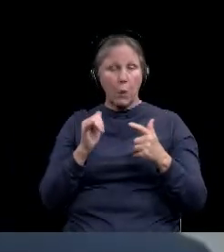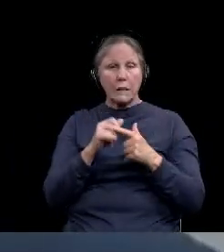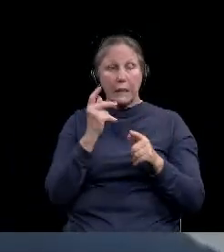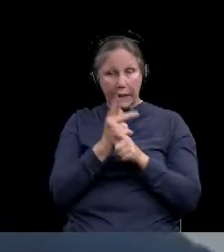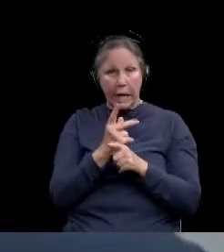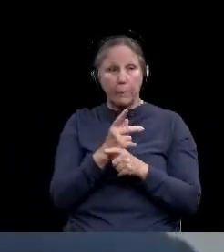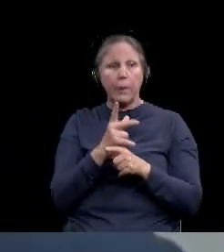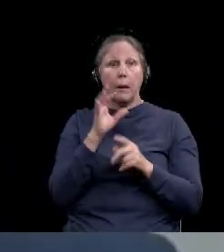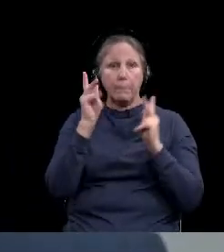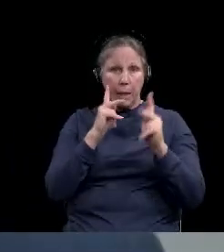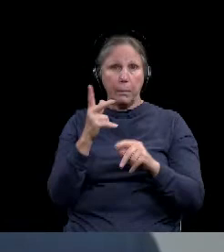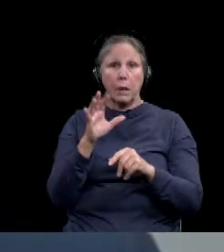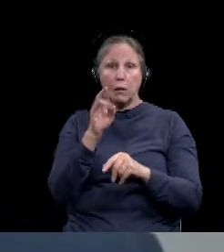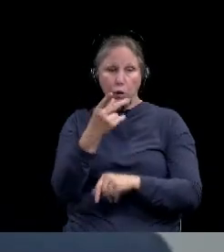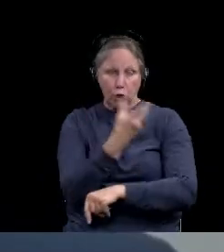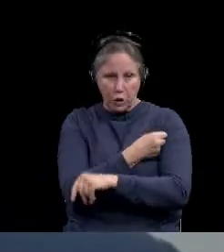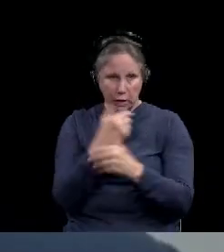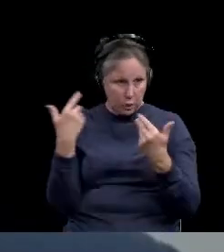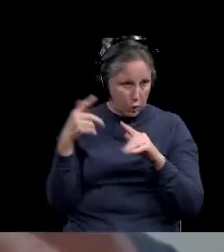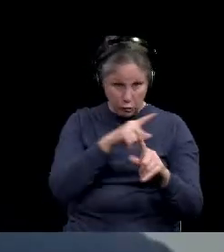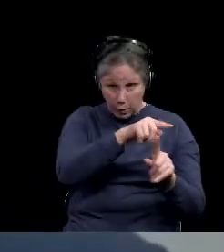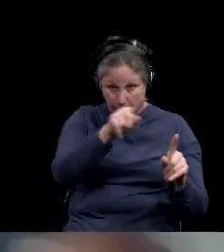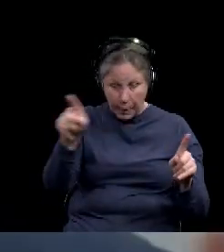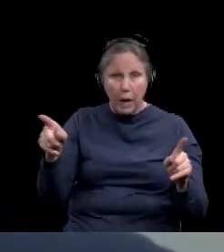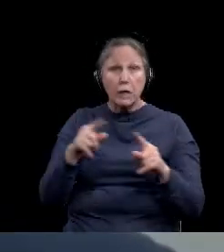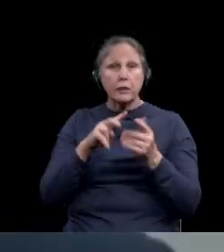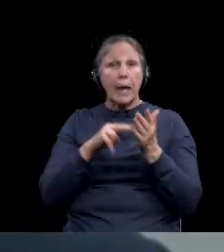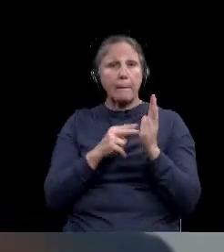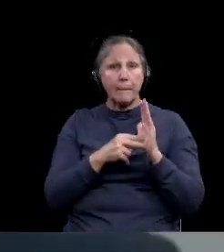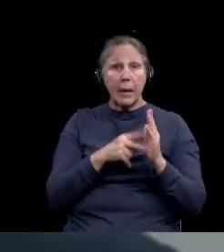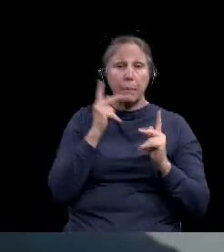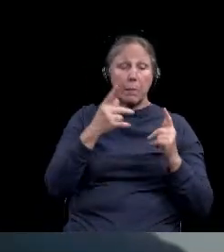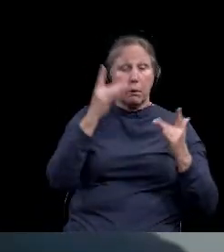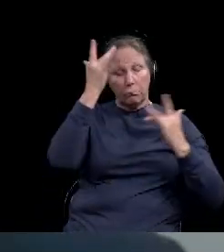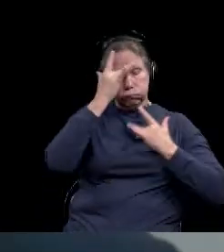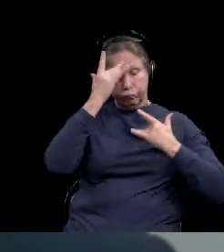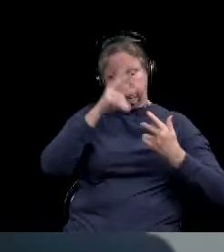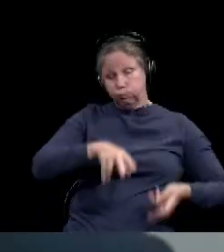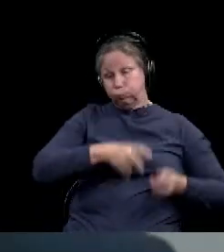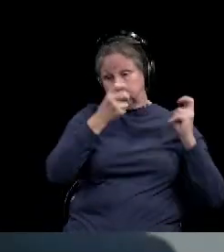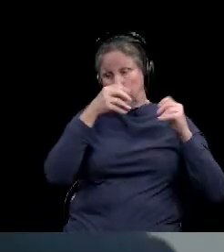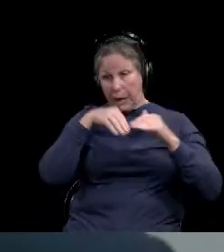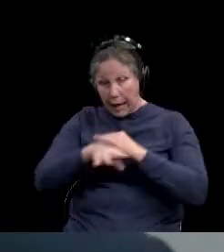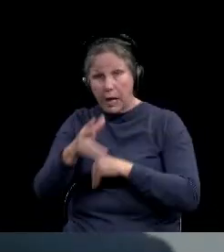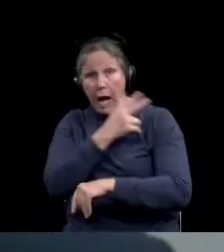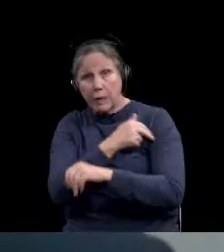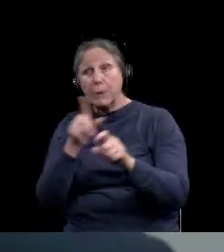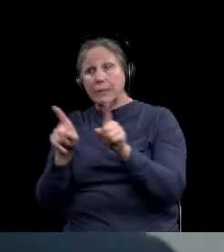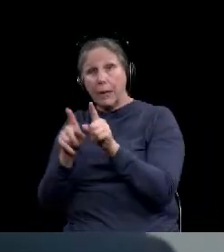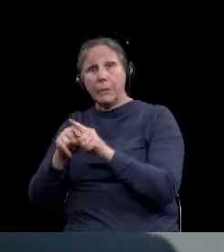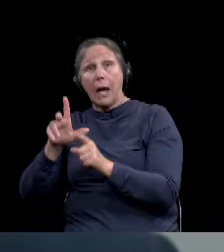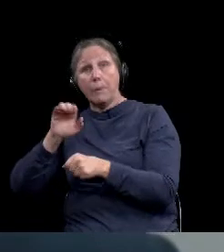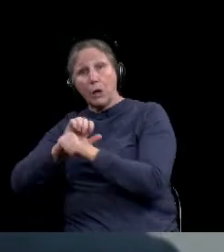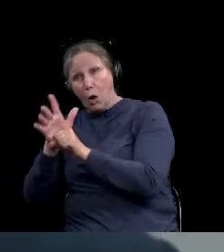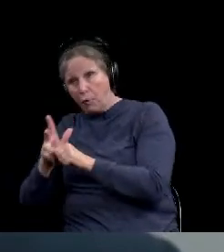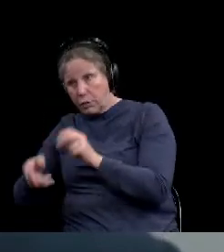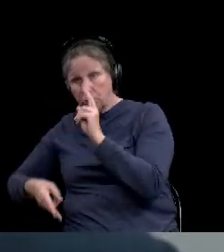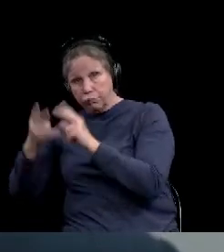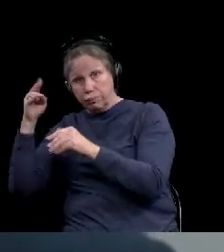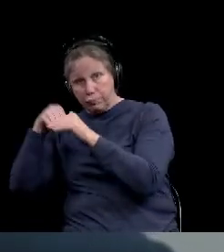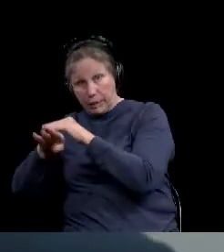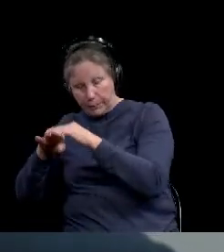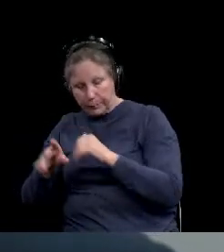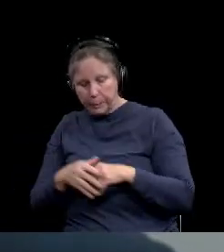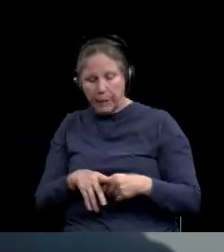we get our flu vaccines so that we're not combining this huge flu outbreak with a COVID-19 outbreak. So that's number one. Um,